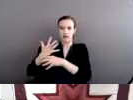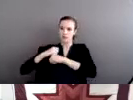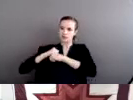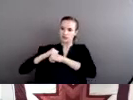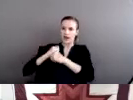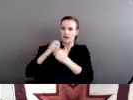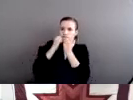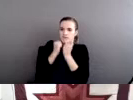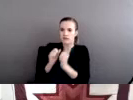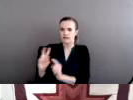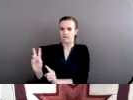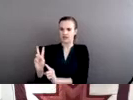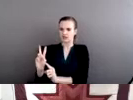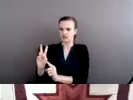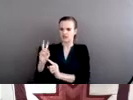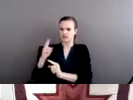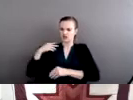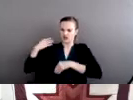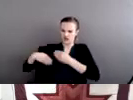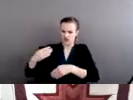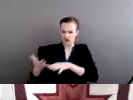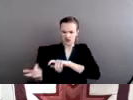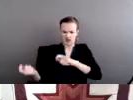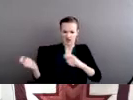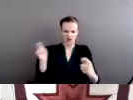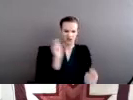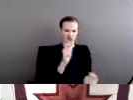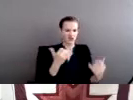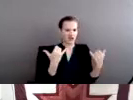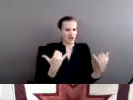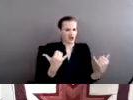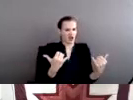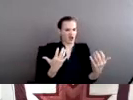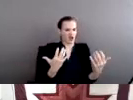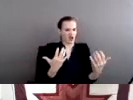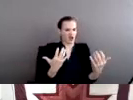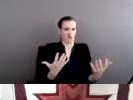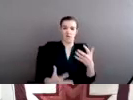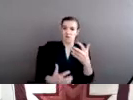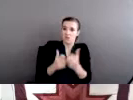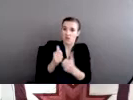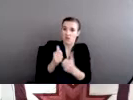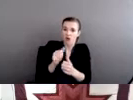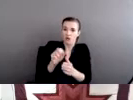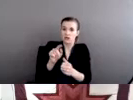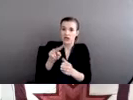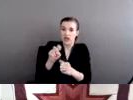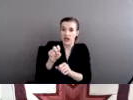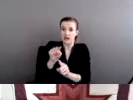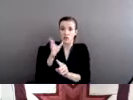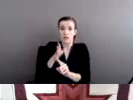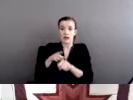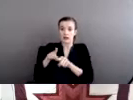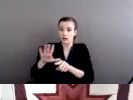a system today where the vast majority of native women will be victims of violence? And that's the